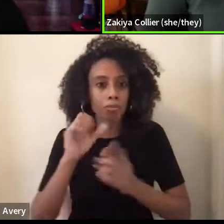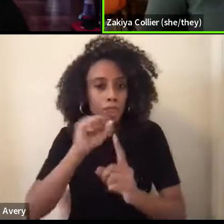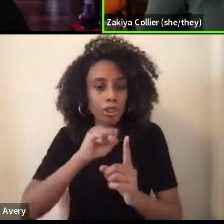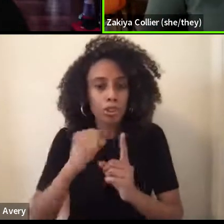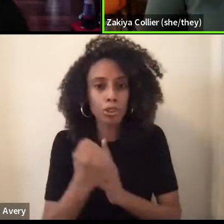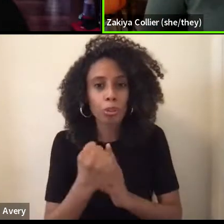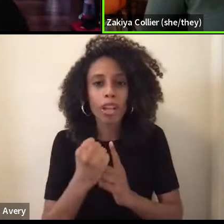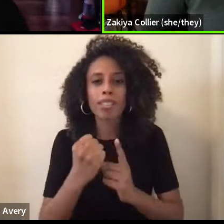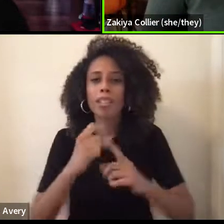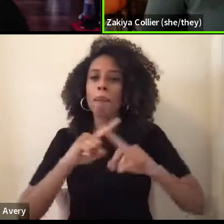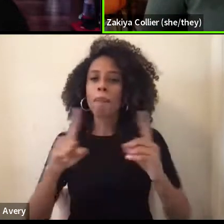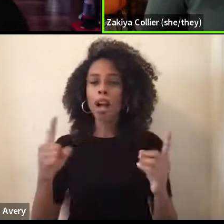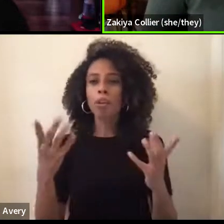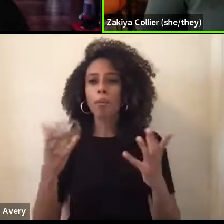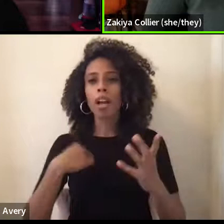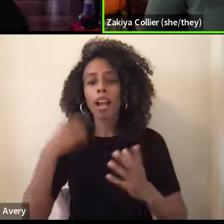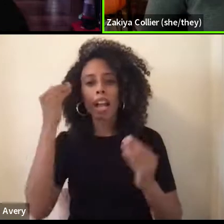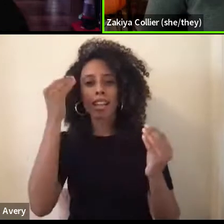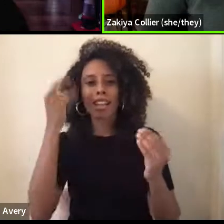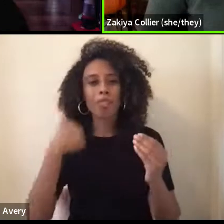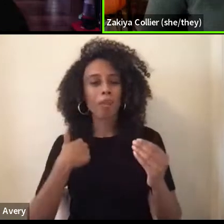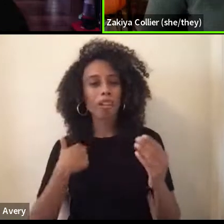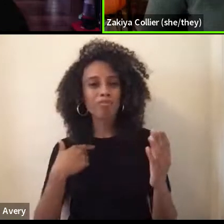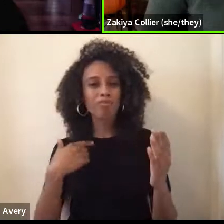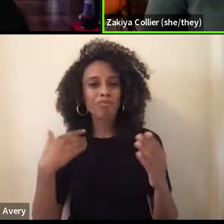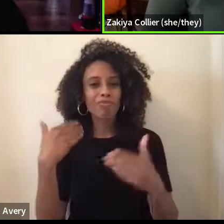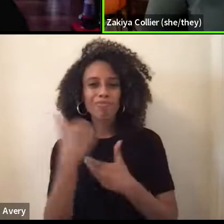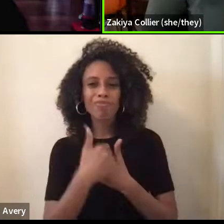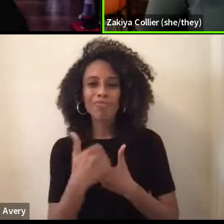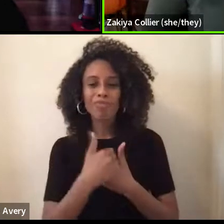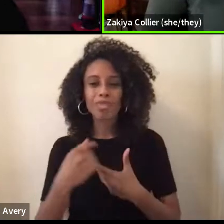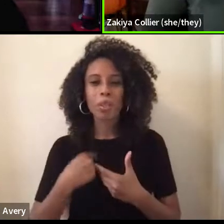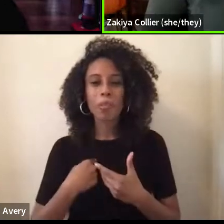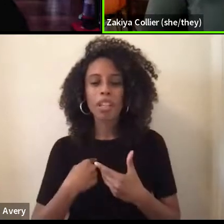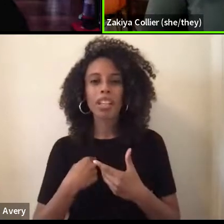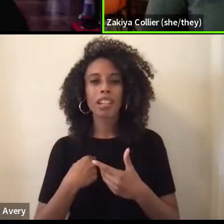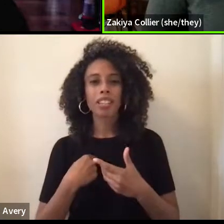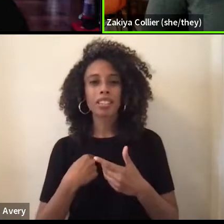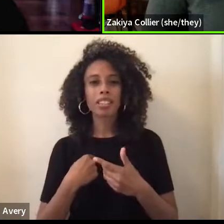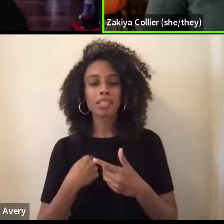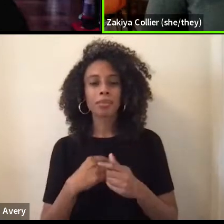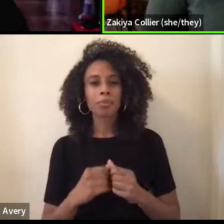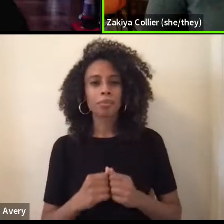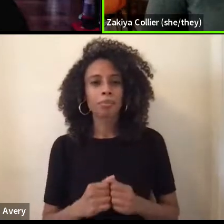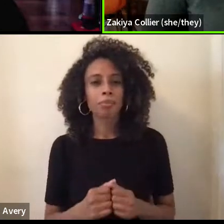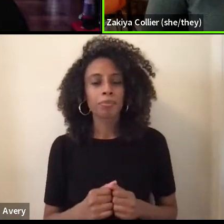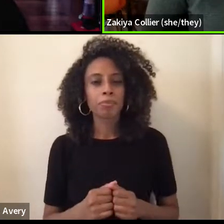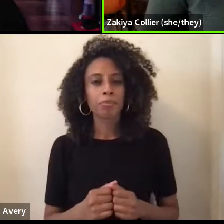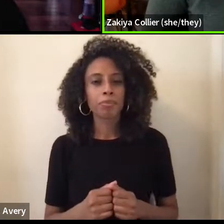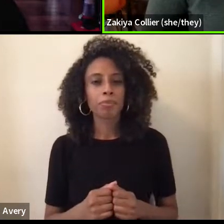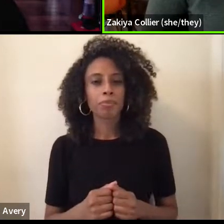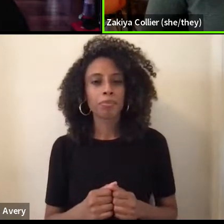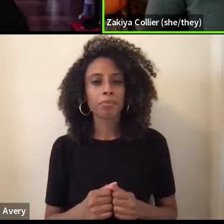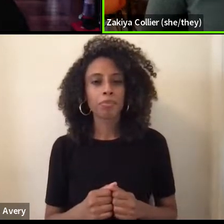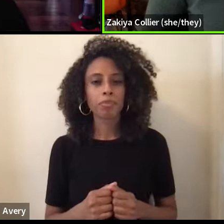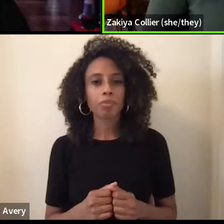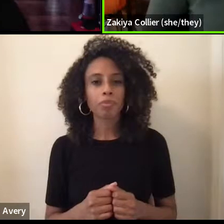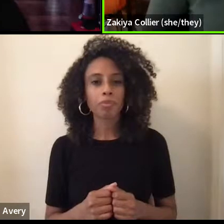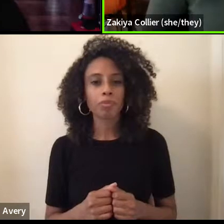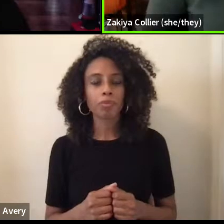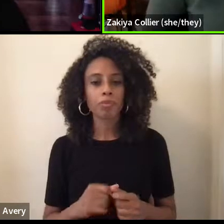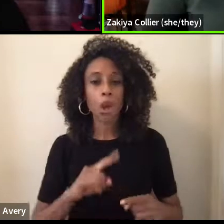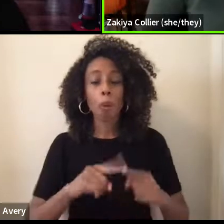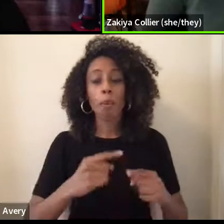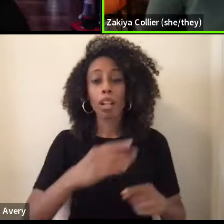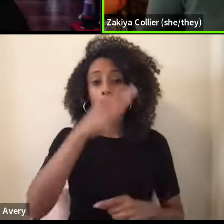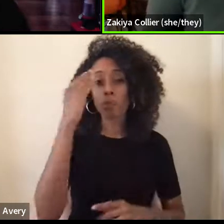what troubled me was that when it comes to black people, um, and, and other communities that